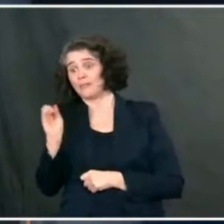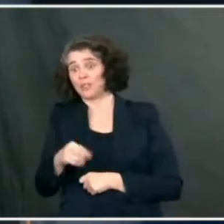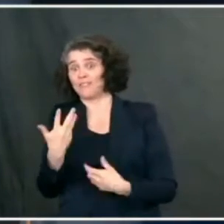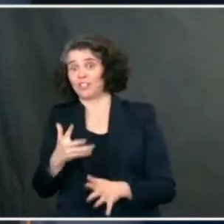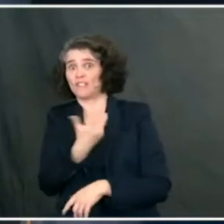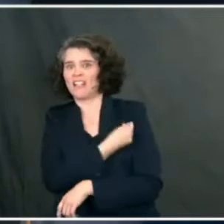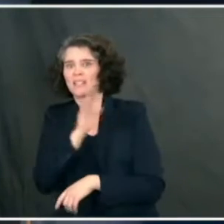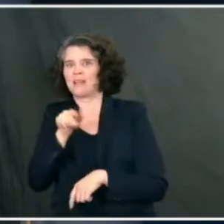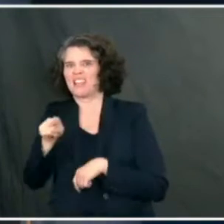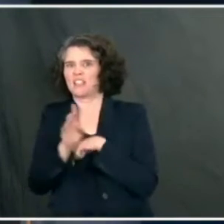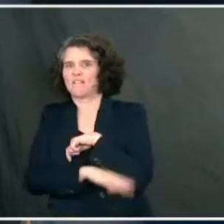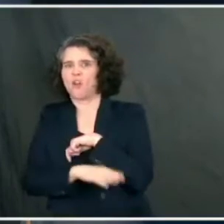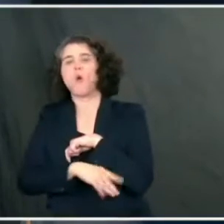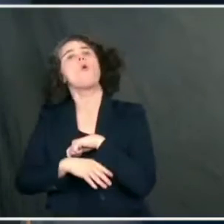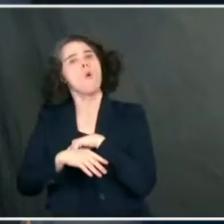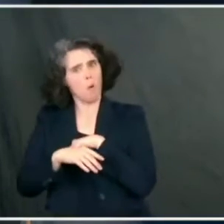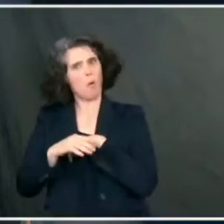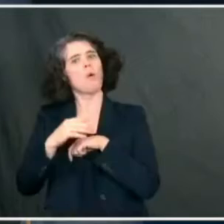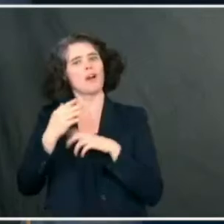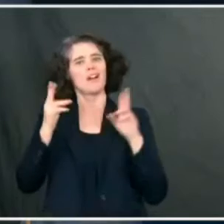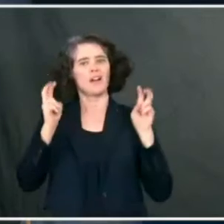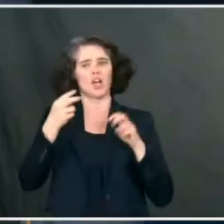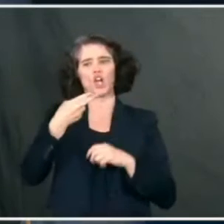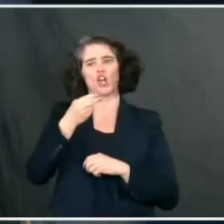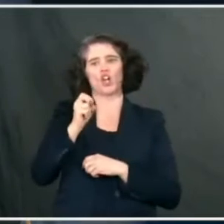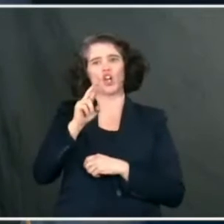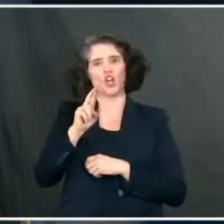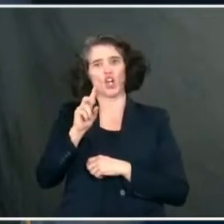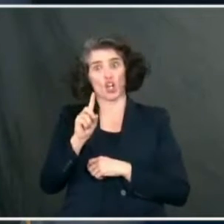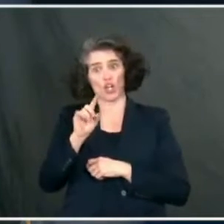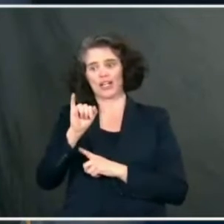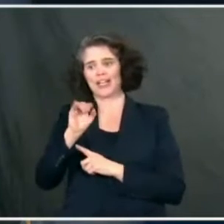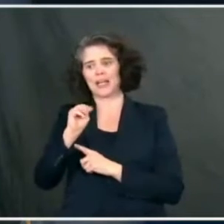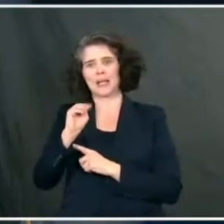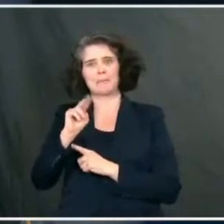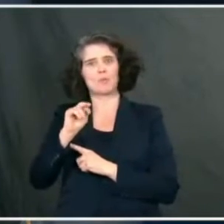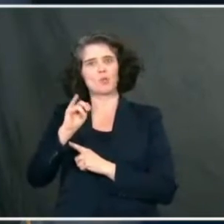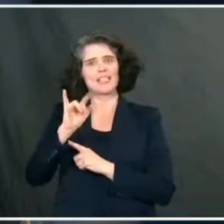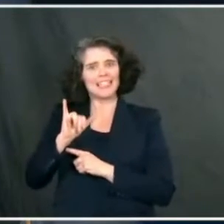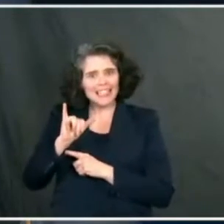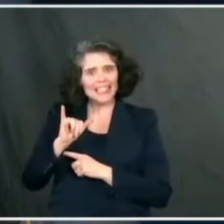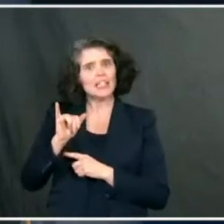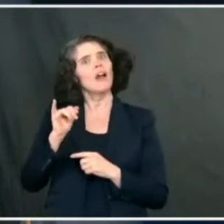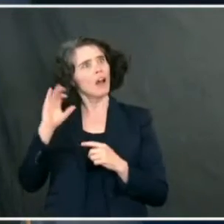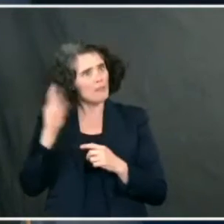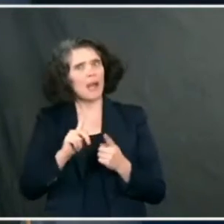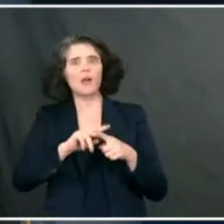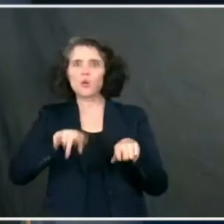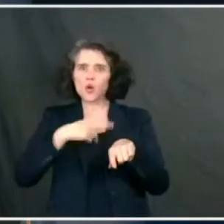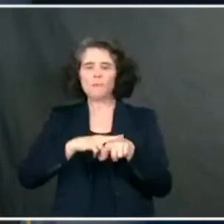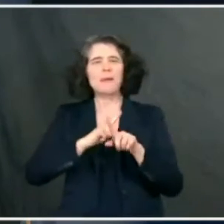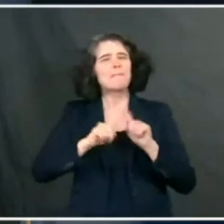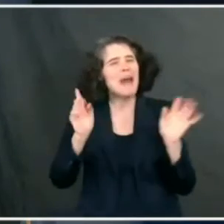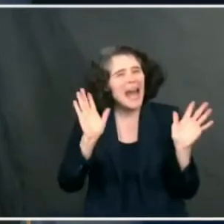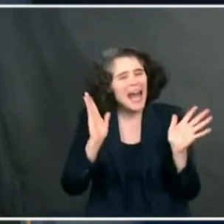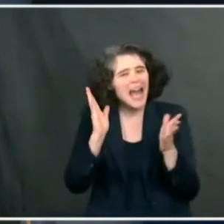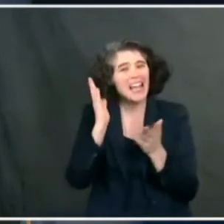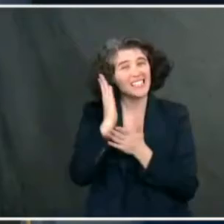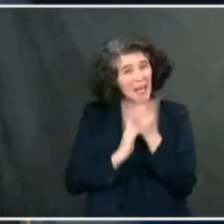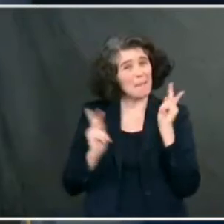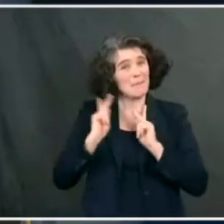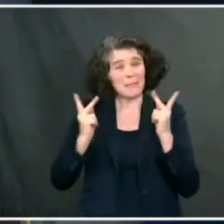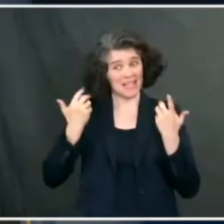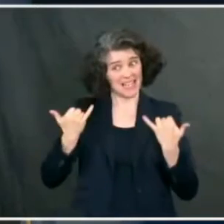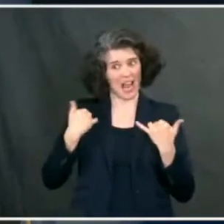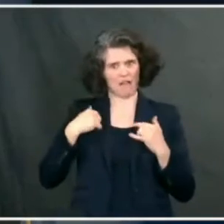normal. The concern I have and something we're working on is getting people who have vaccine hesitancy who don't want to get